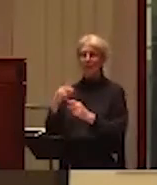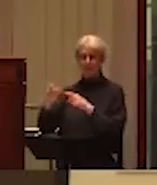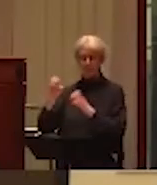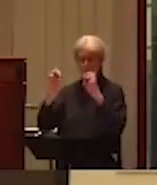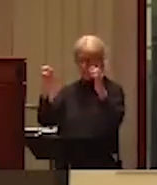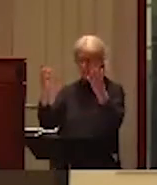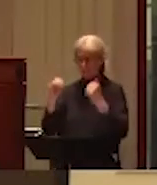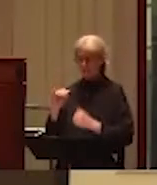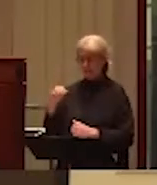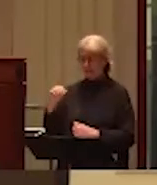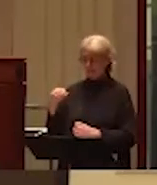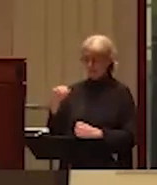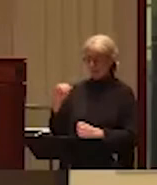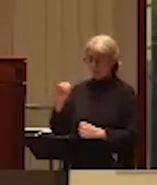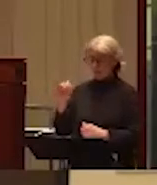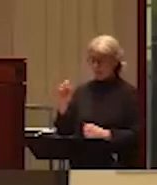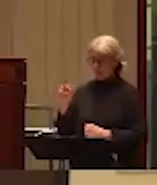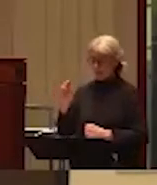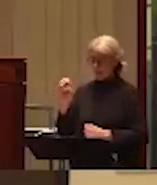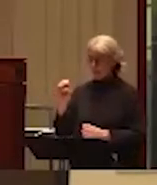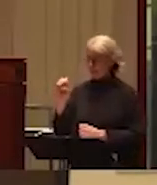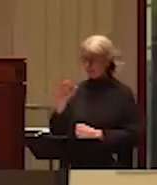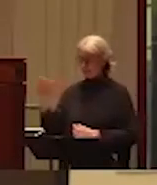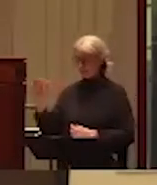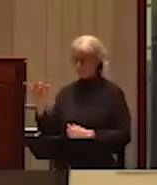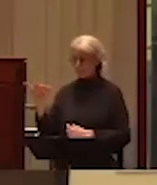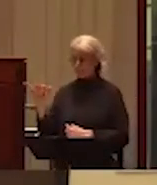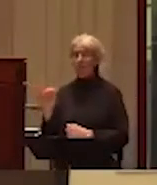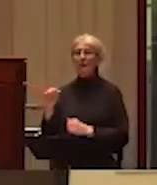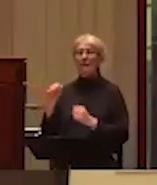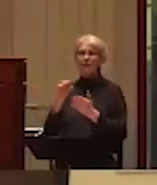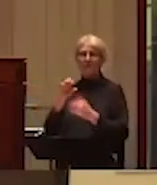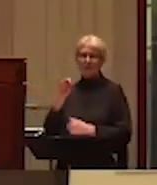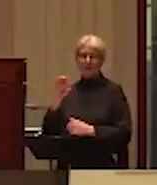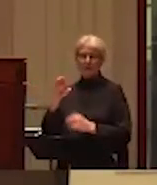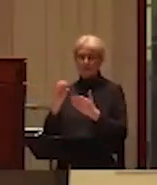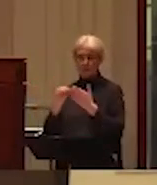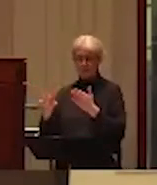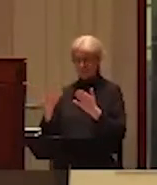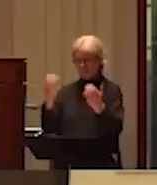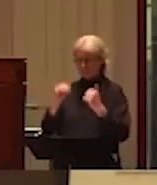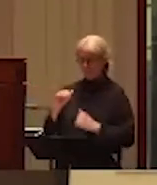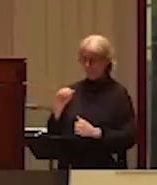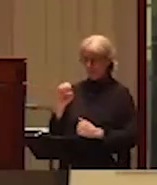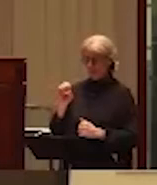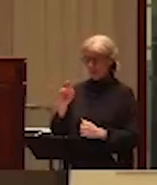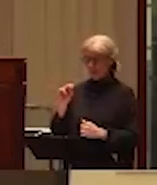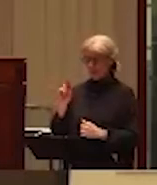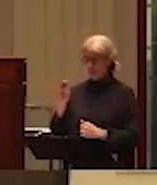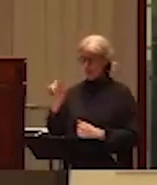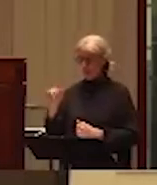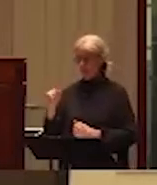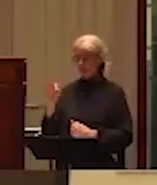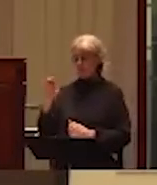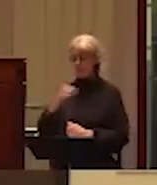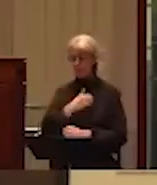an undergraduate student in the faculty of arts and social sciences, Erin Barley, a faculty member from the department of biological sciences, who happens